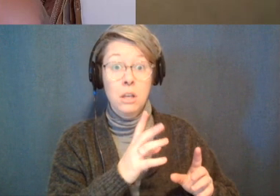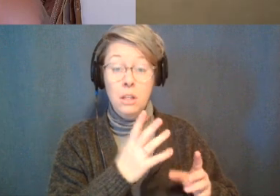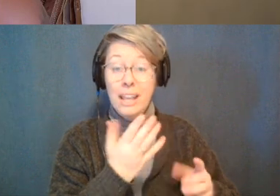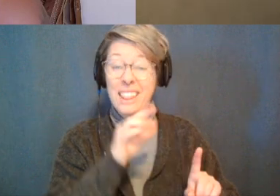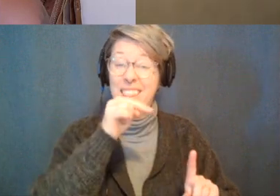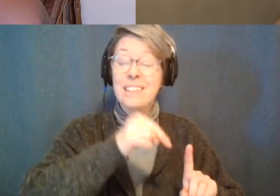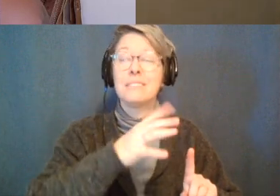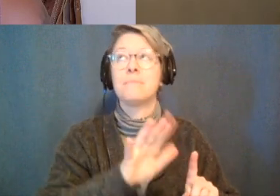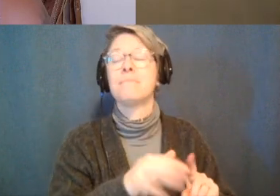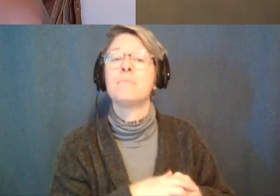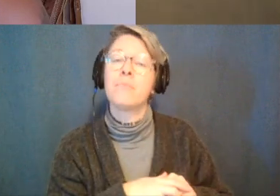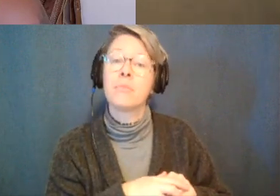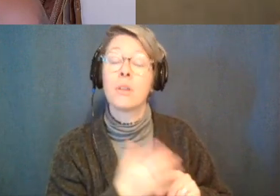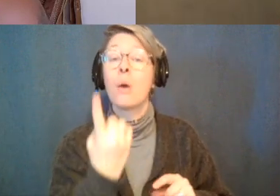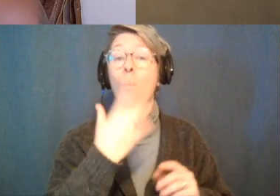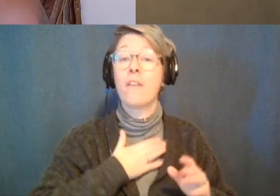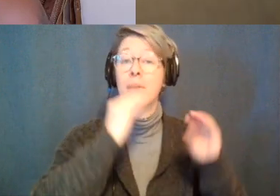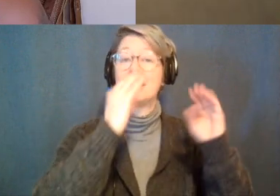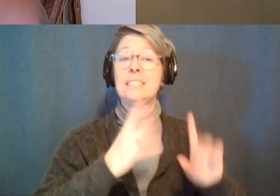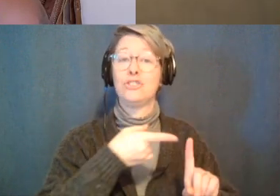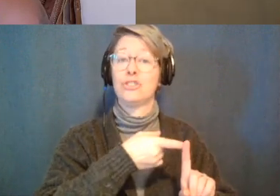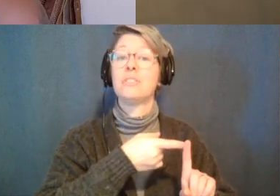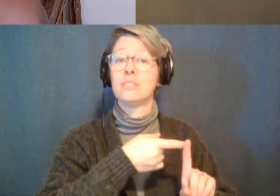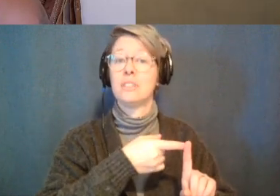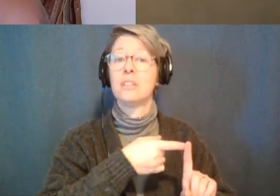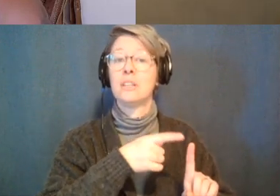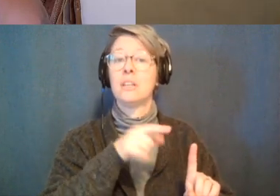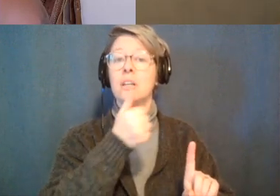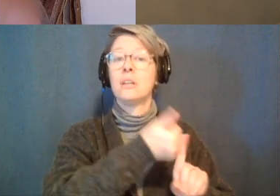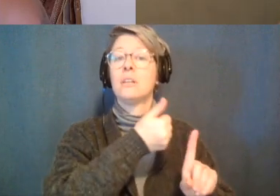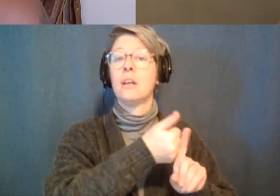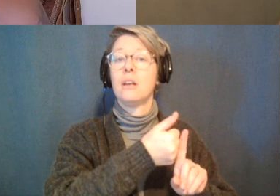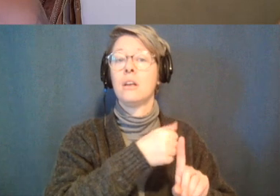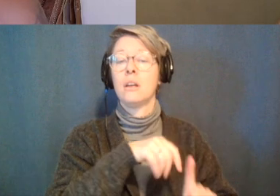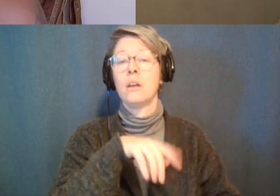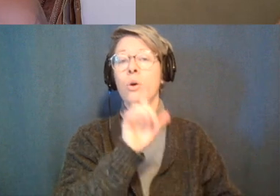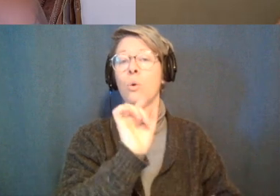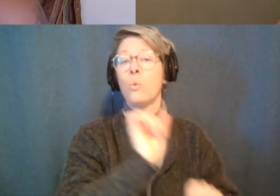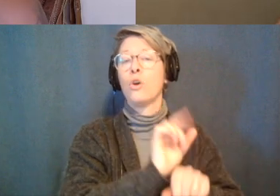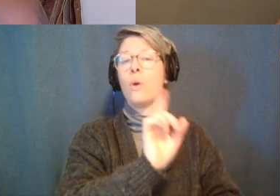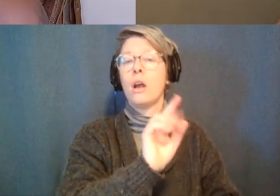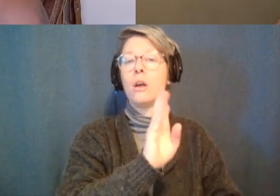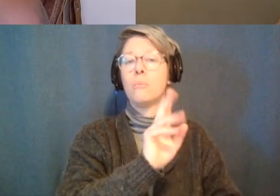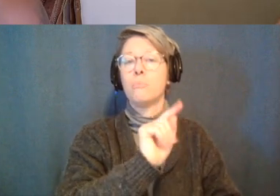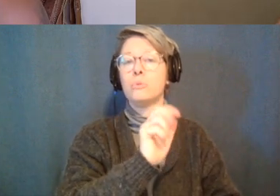the thing is there's one of my teachers he's a rinpoche uh rinpoche in the bhutan um tibetan tantra and